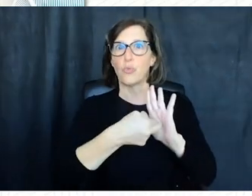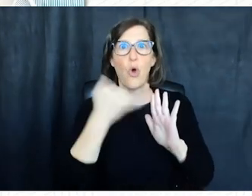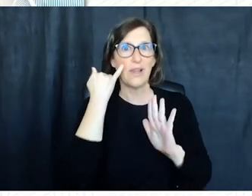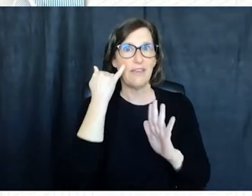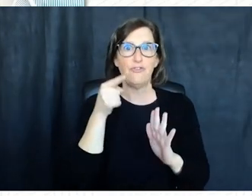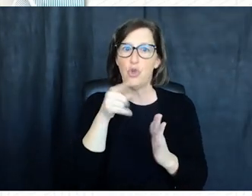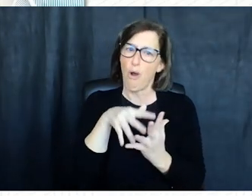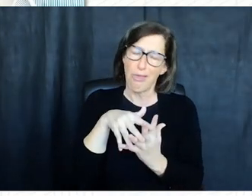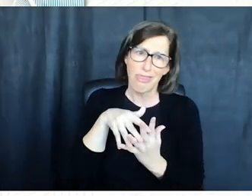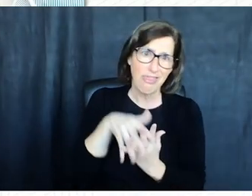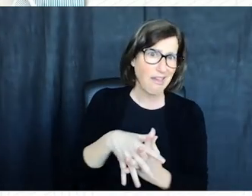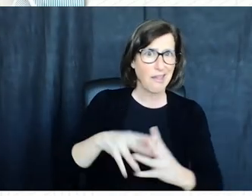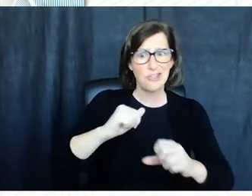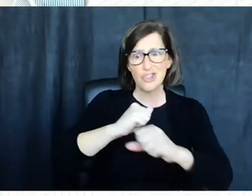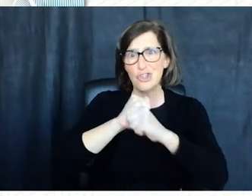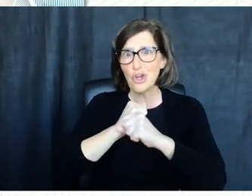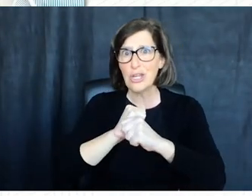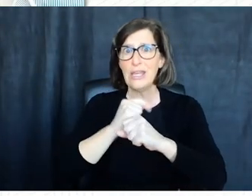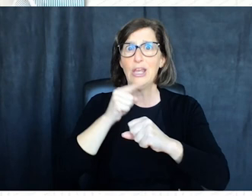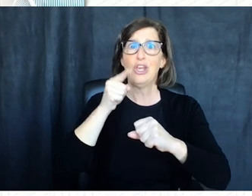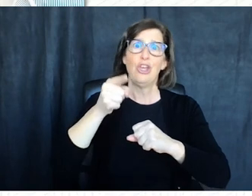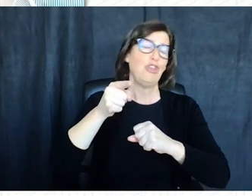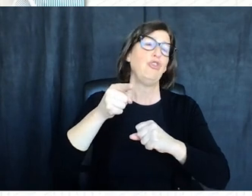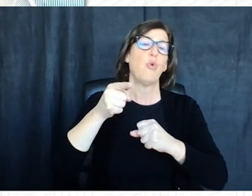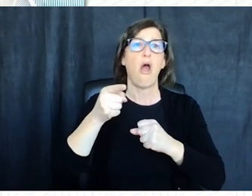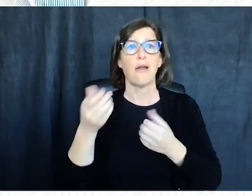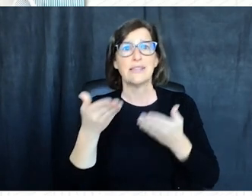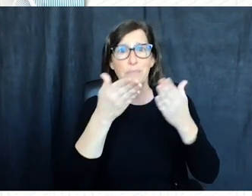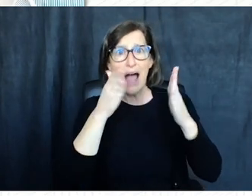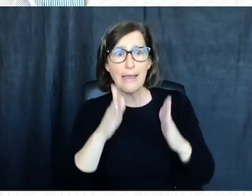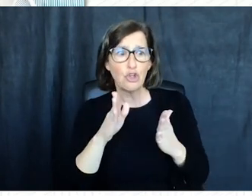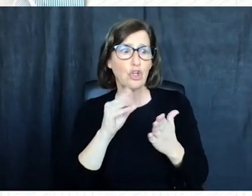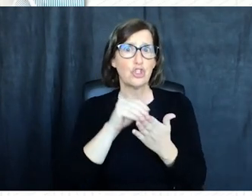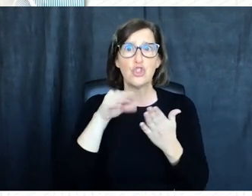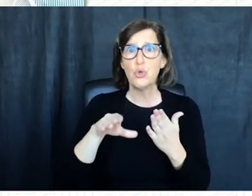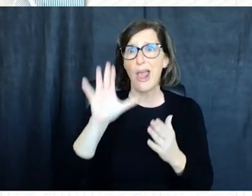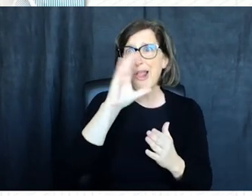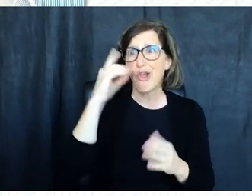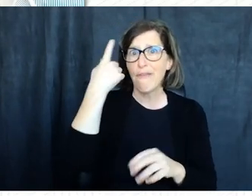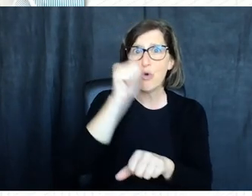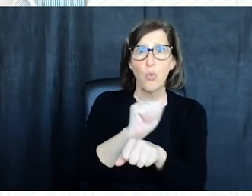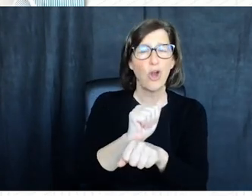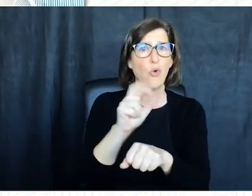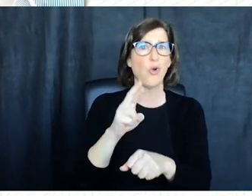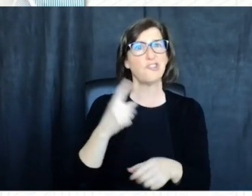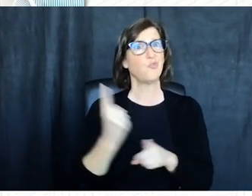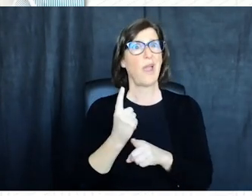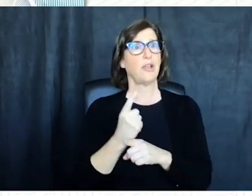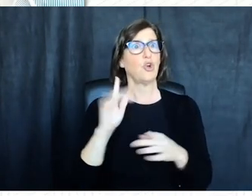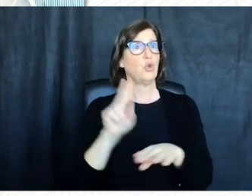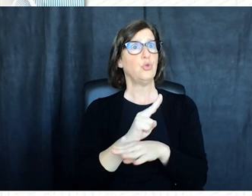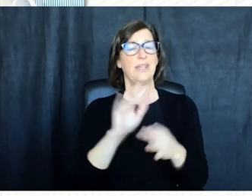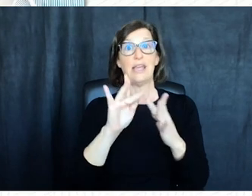whether you're deeply entrenched in cyber security a supplier infrastructure steward a student a job seeker or just a regular internet